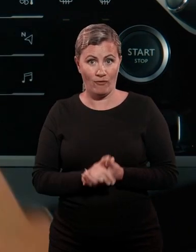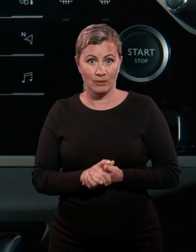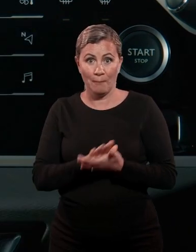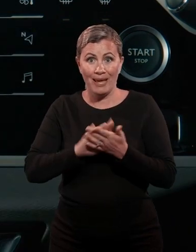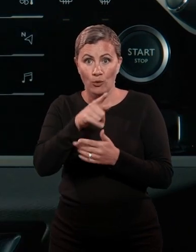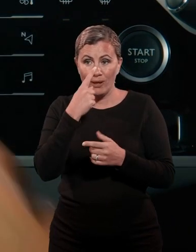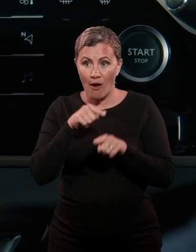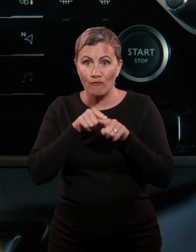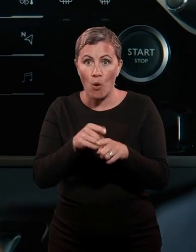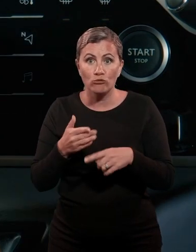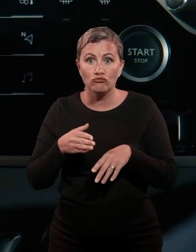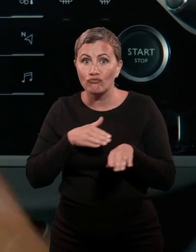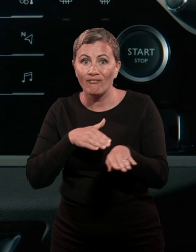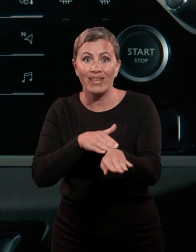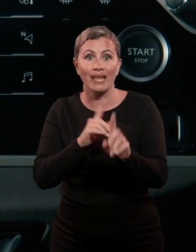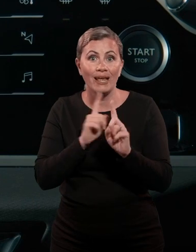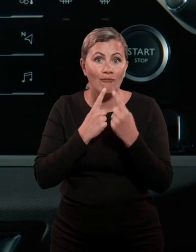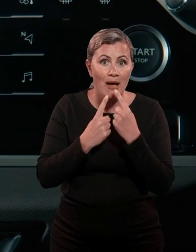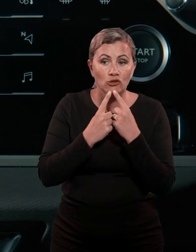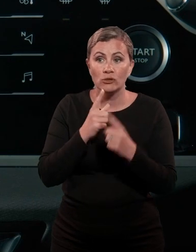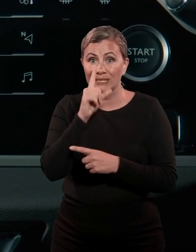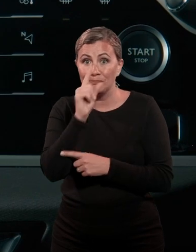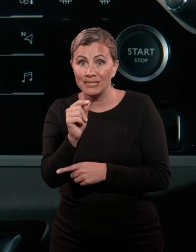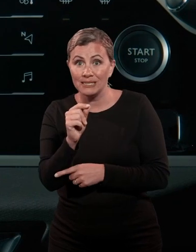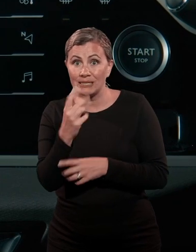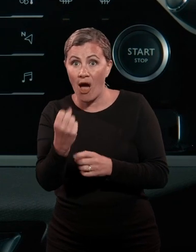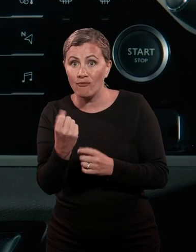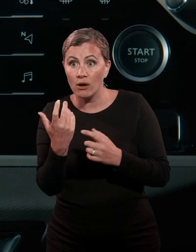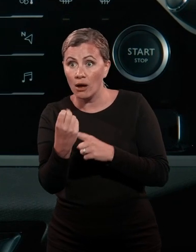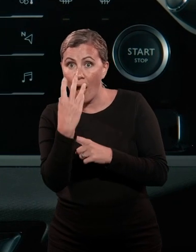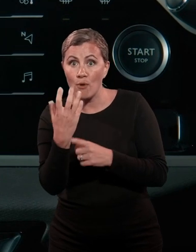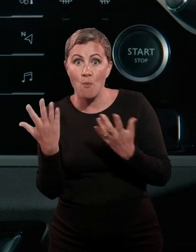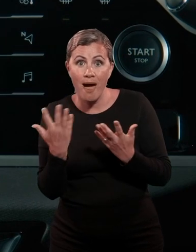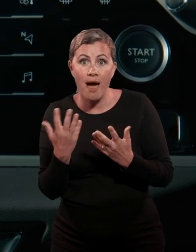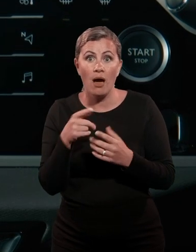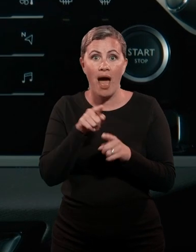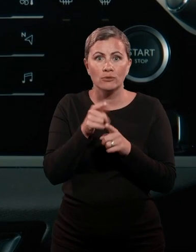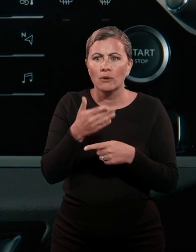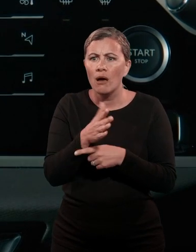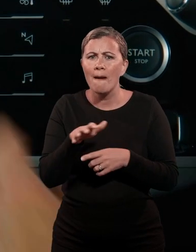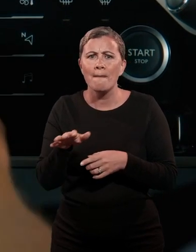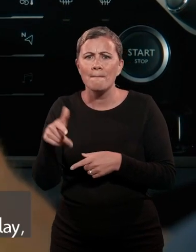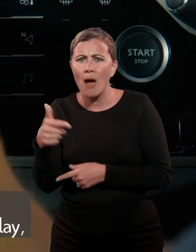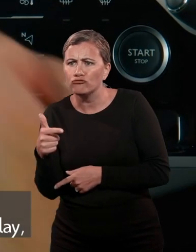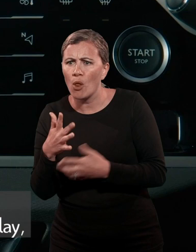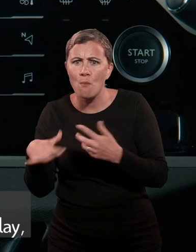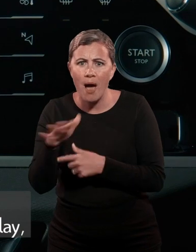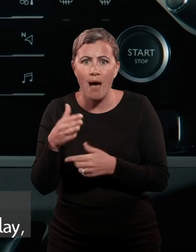well as giving you the location of petrol stations and their fuel prices, the local weather conditions and points of interest along your route.